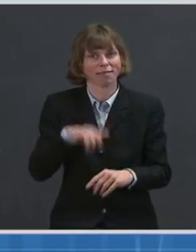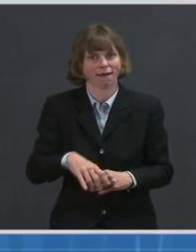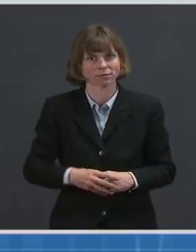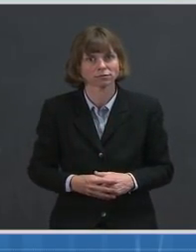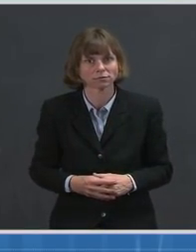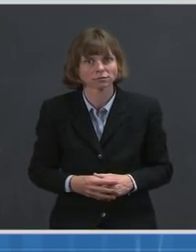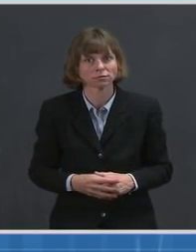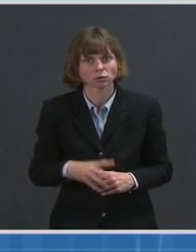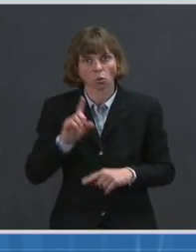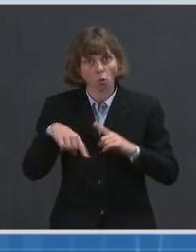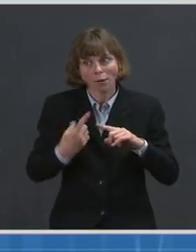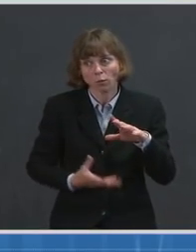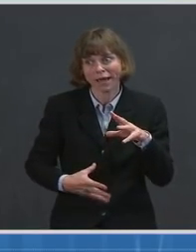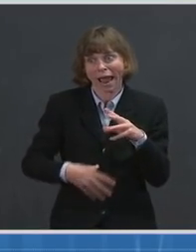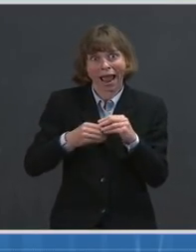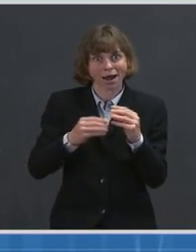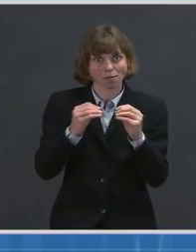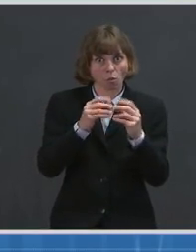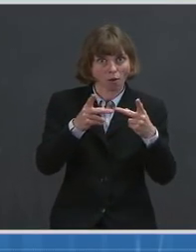add more places and more vaccinators.